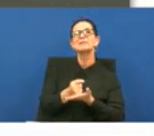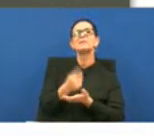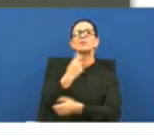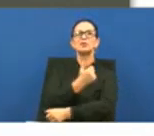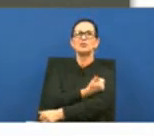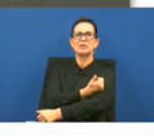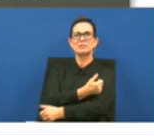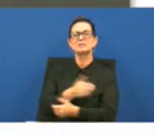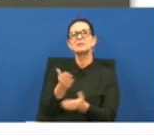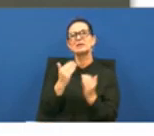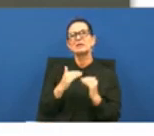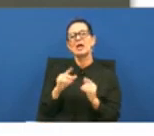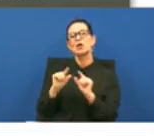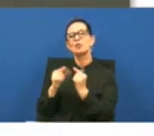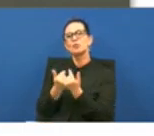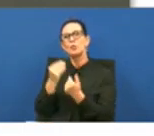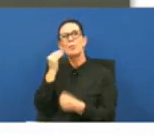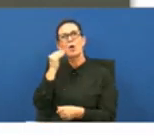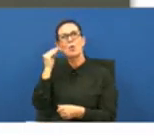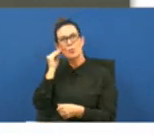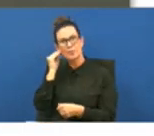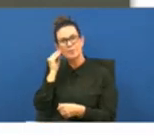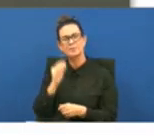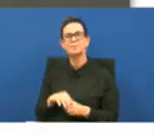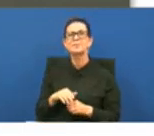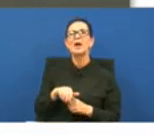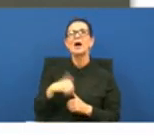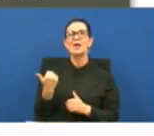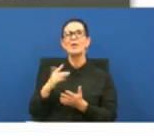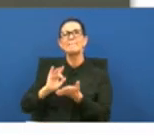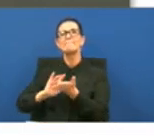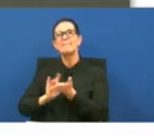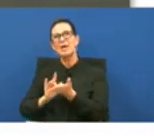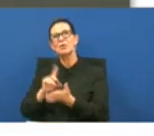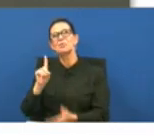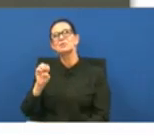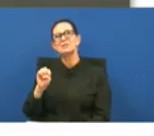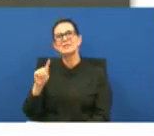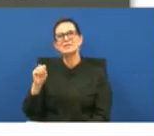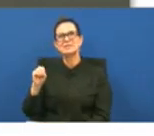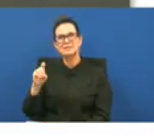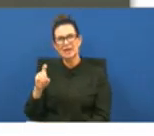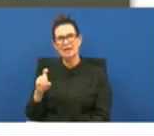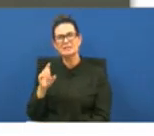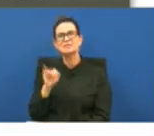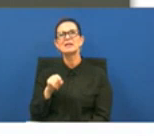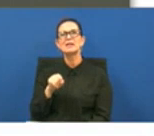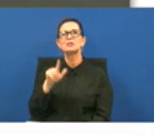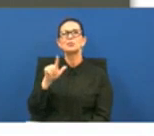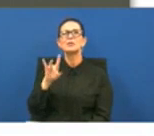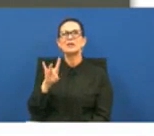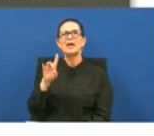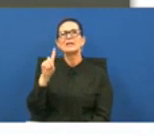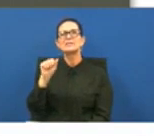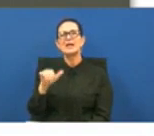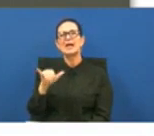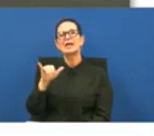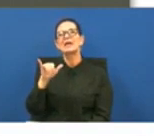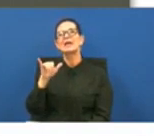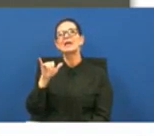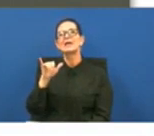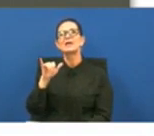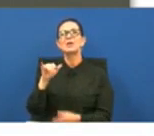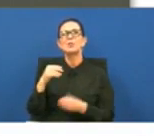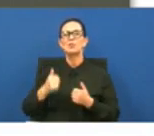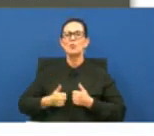and then for the medical detoxification it's 48 percent individuals went to a 28-day residential program meaning